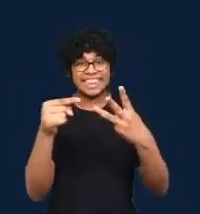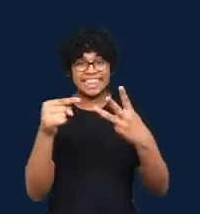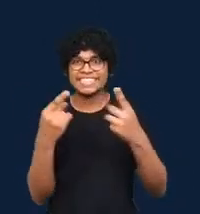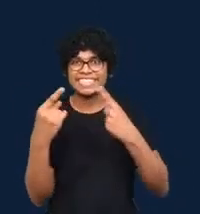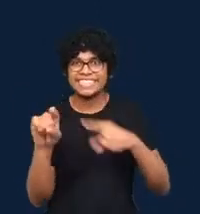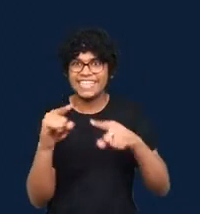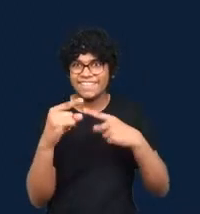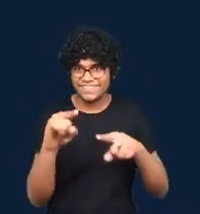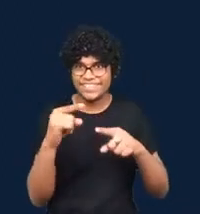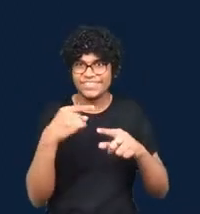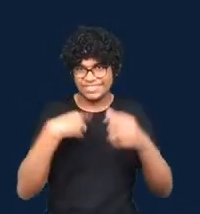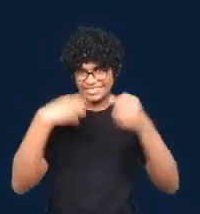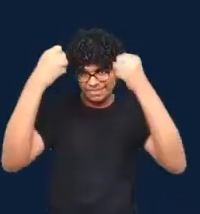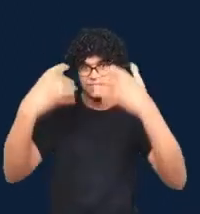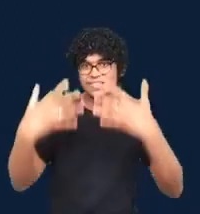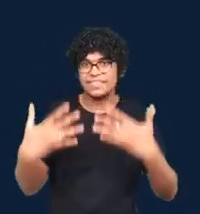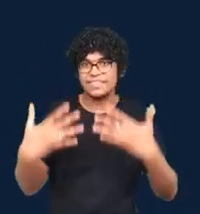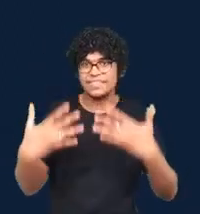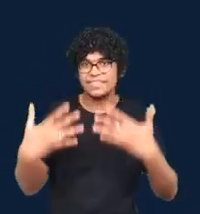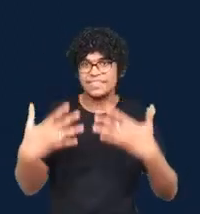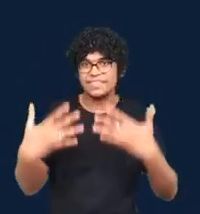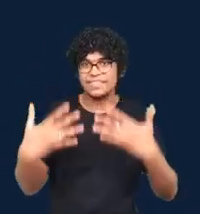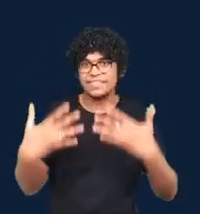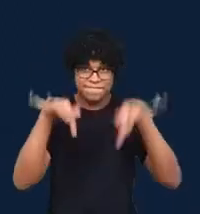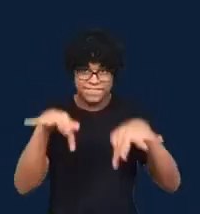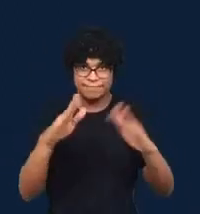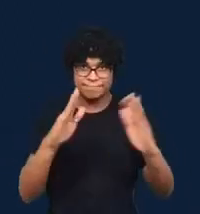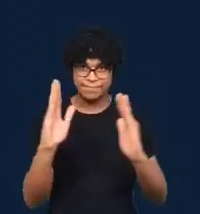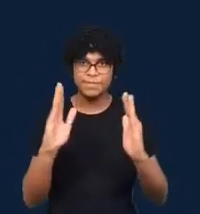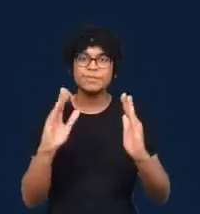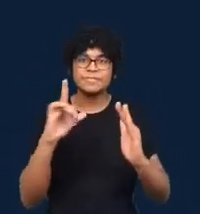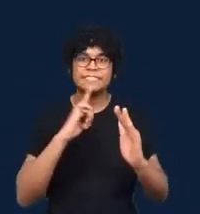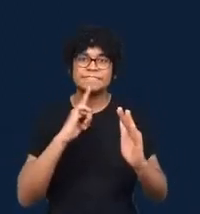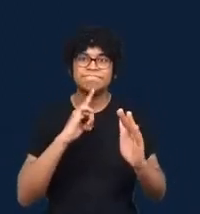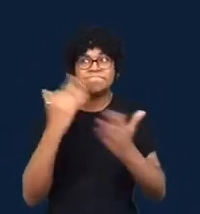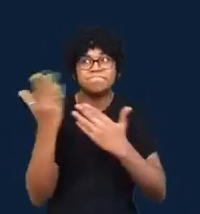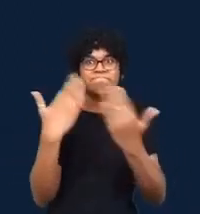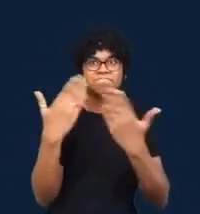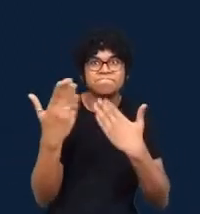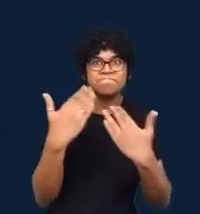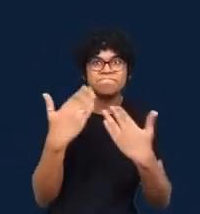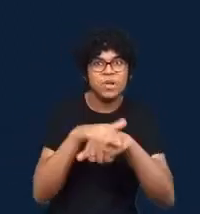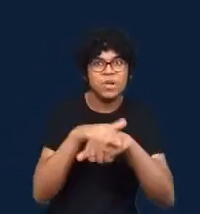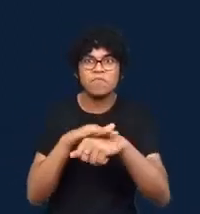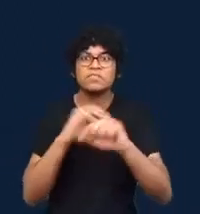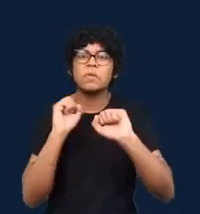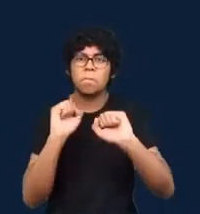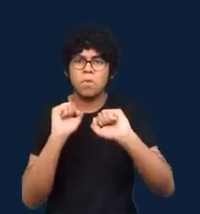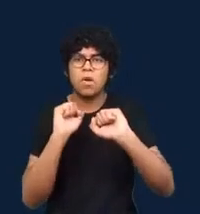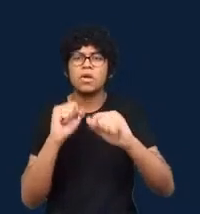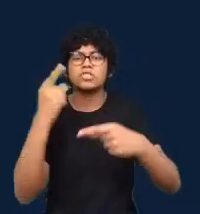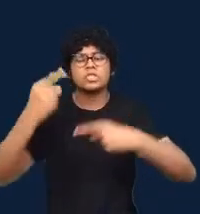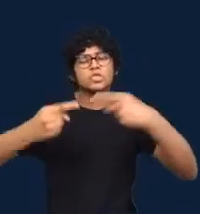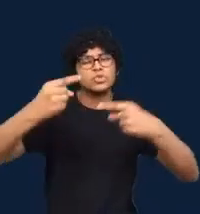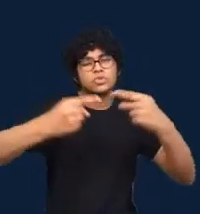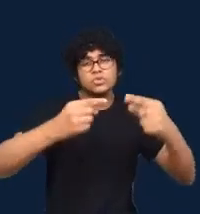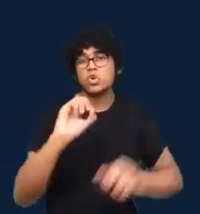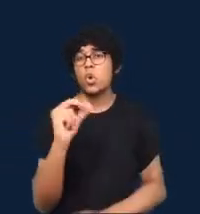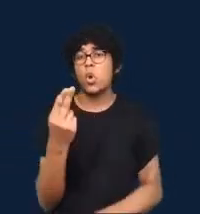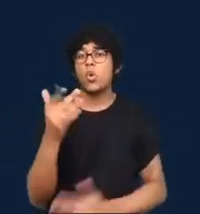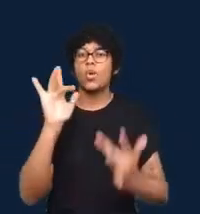In the Q amp a yeah so please do share them in the Q amp a or get in touch with us afterwards we would really love to hear more about